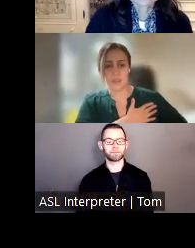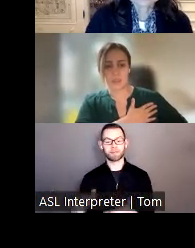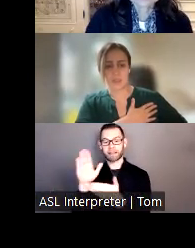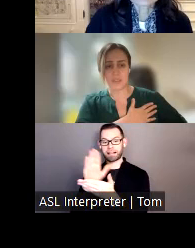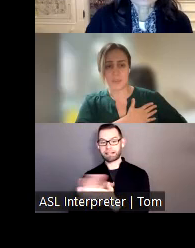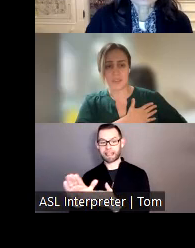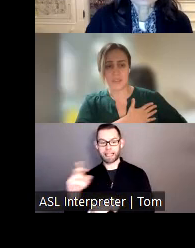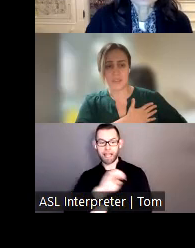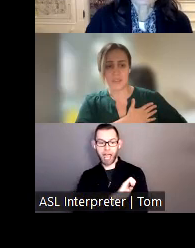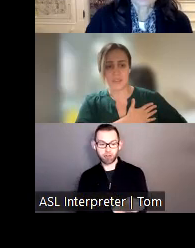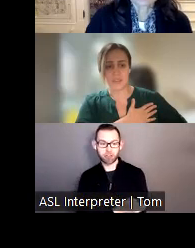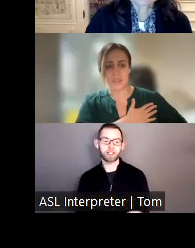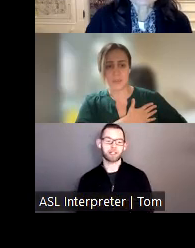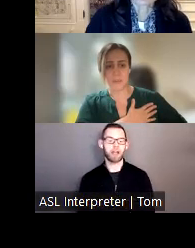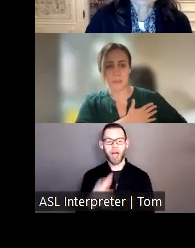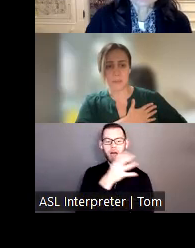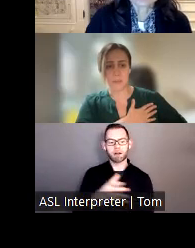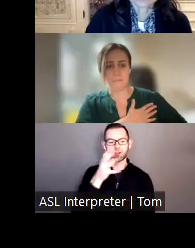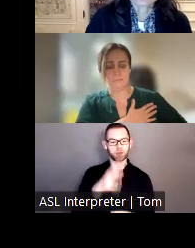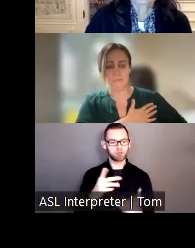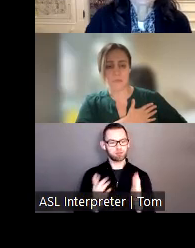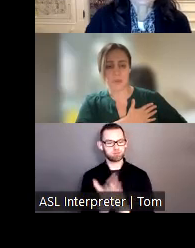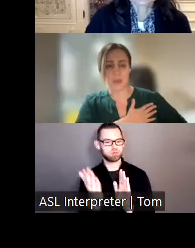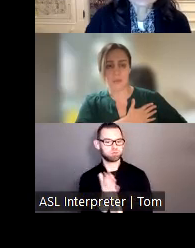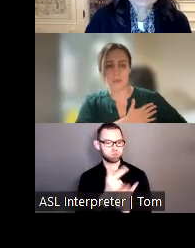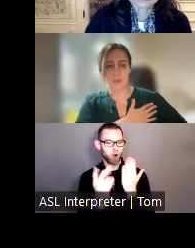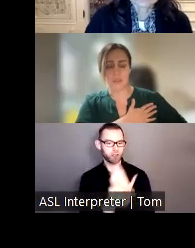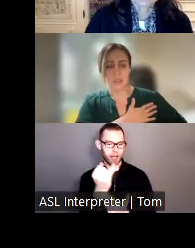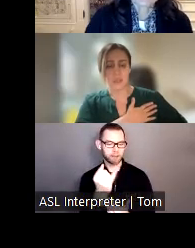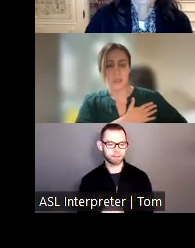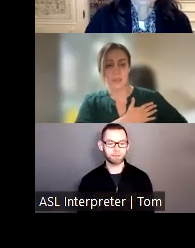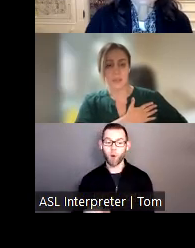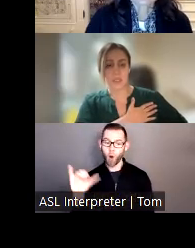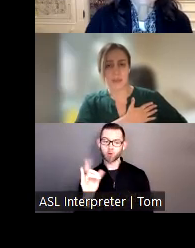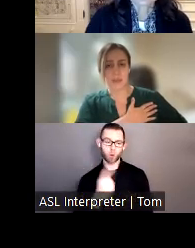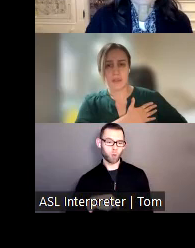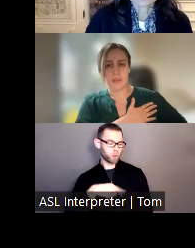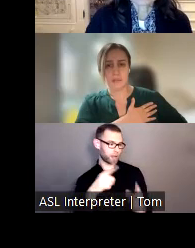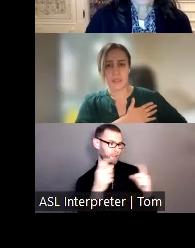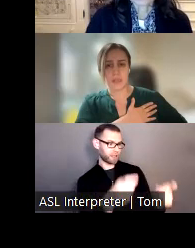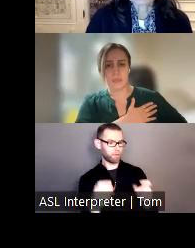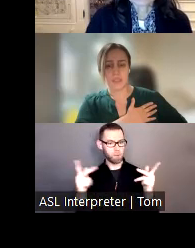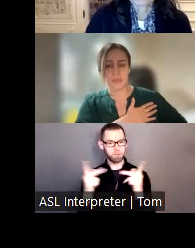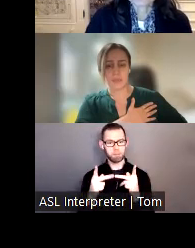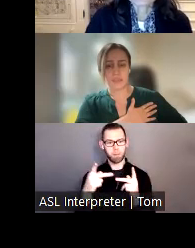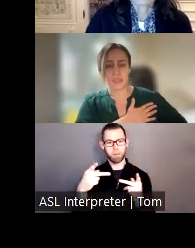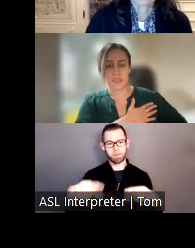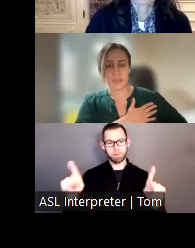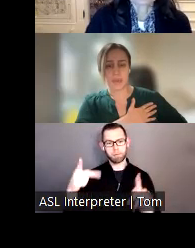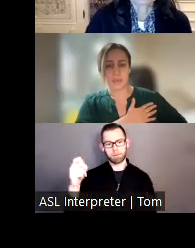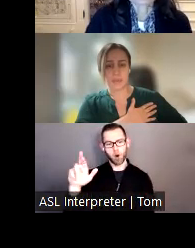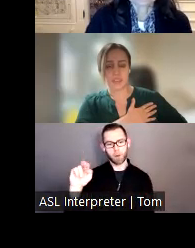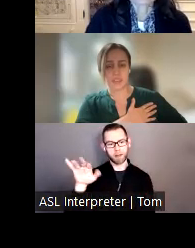Our agencies also issue permits that protect our natural resources, and we also develop and enforce energy,